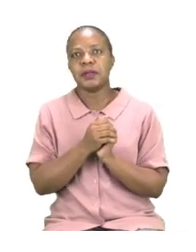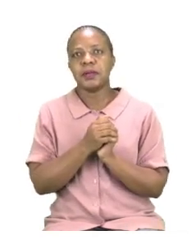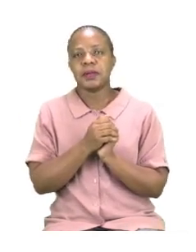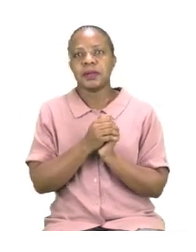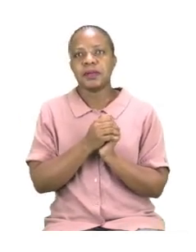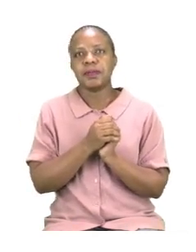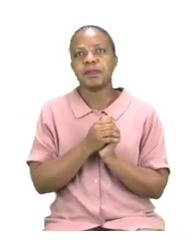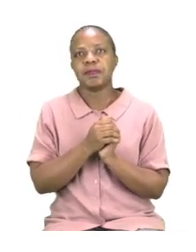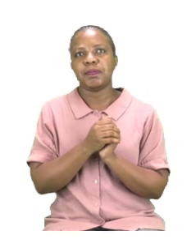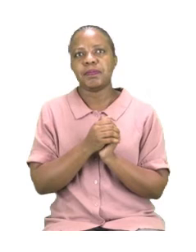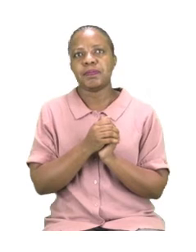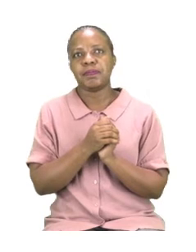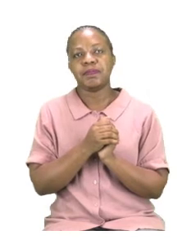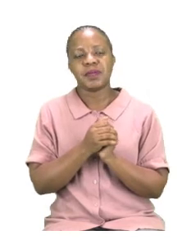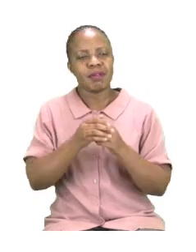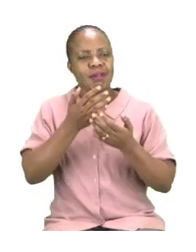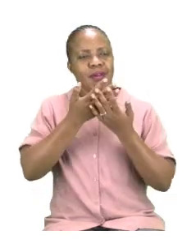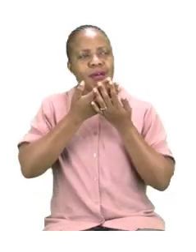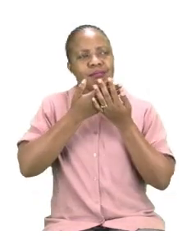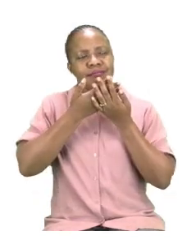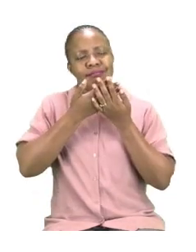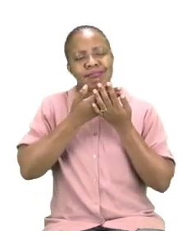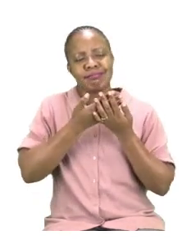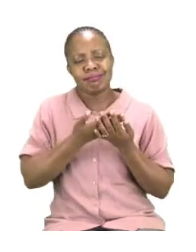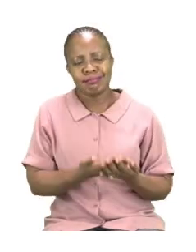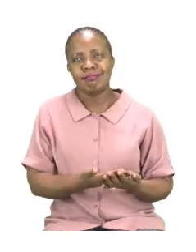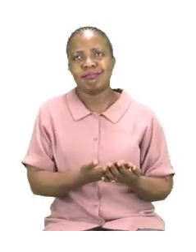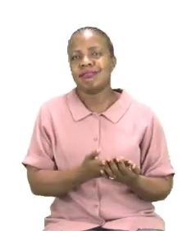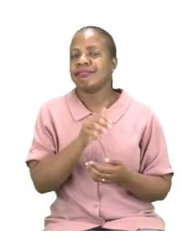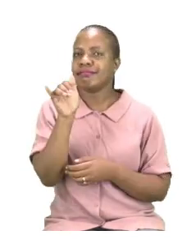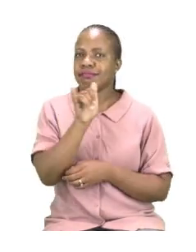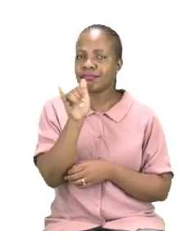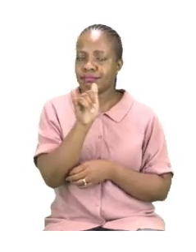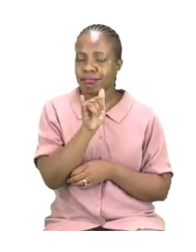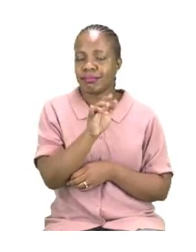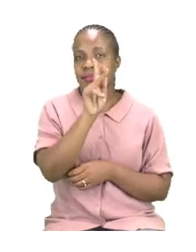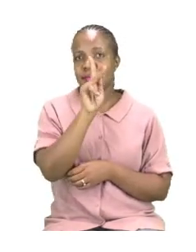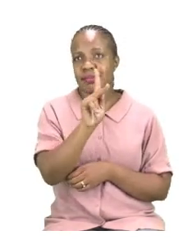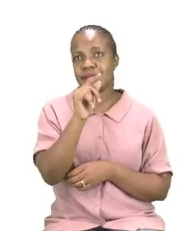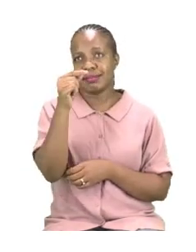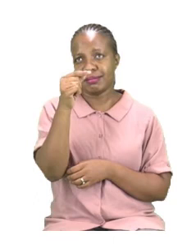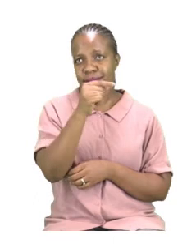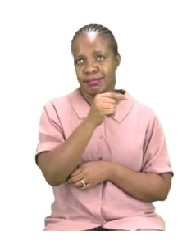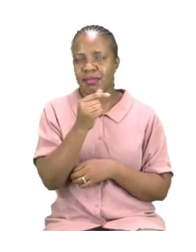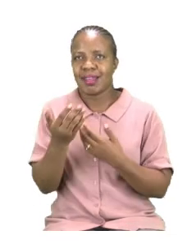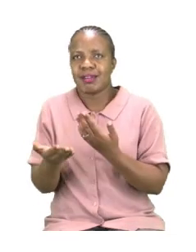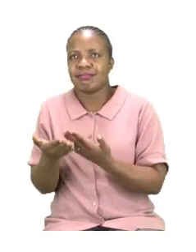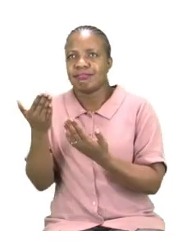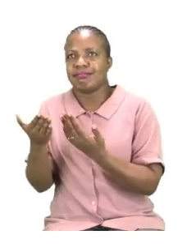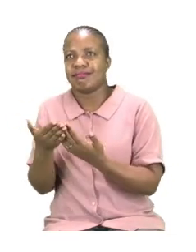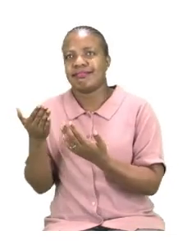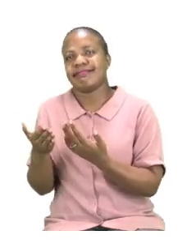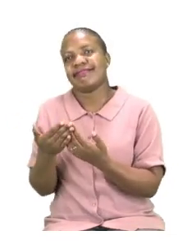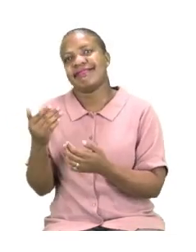is kilograms and the lighter one is grams. Let's take a look at